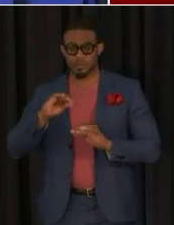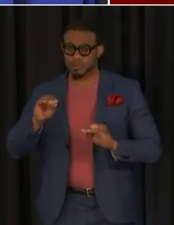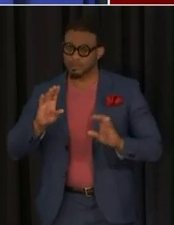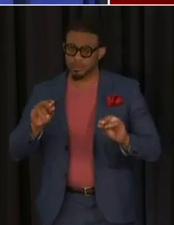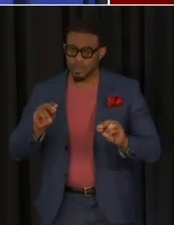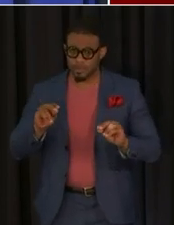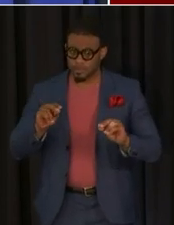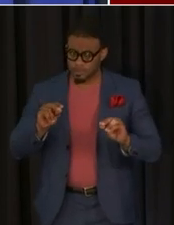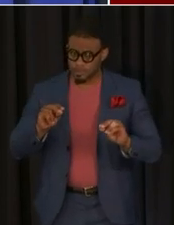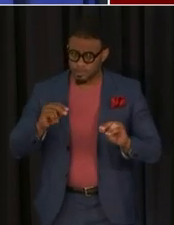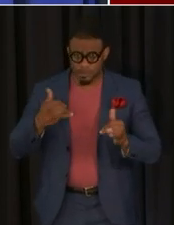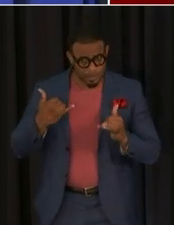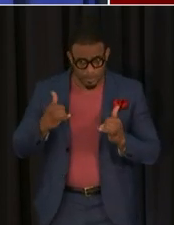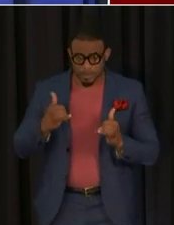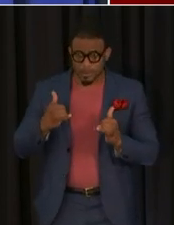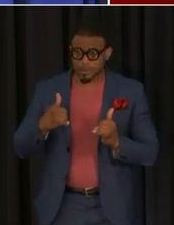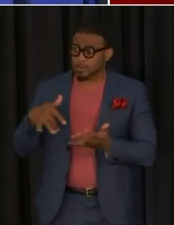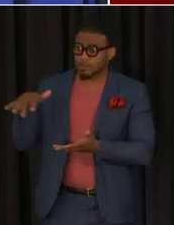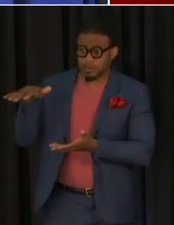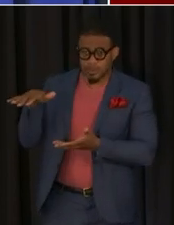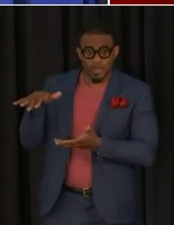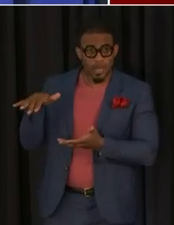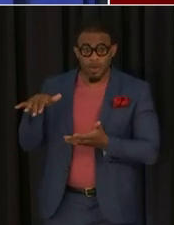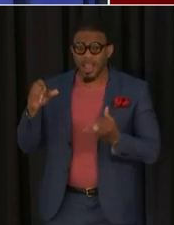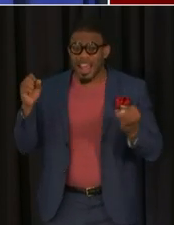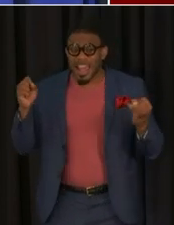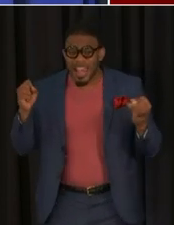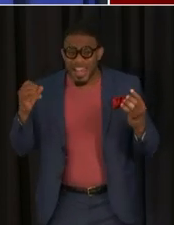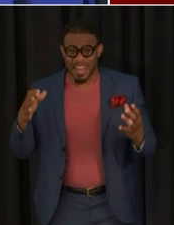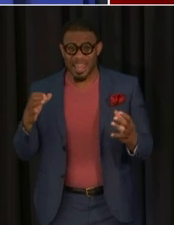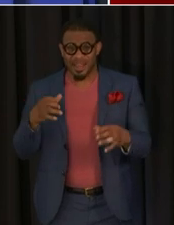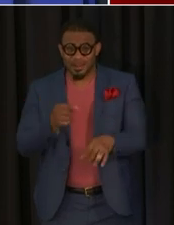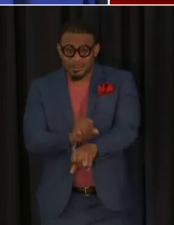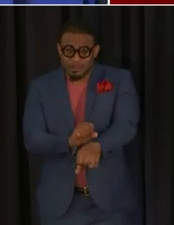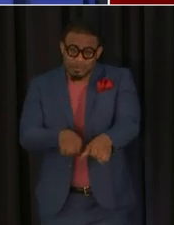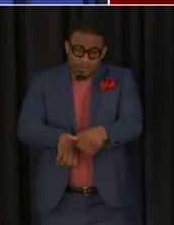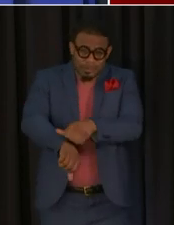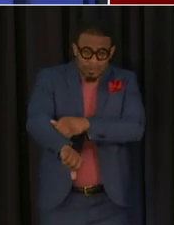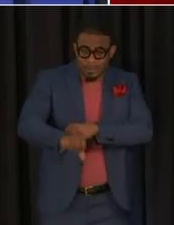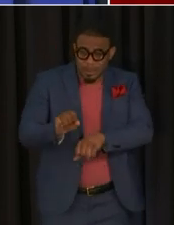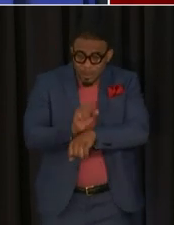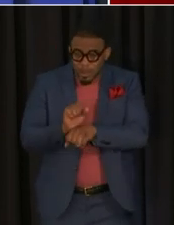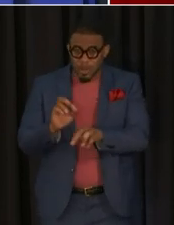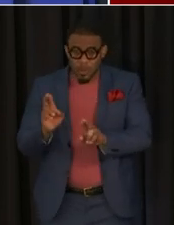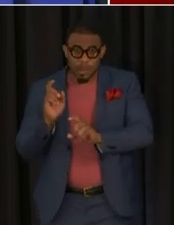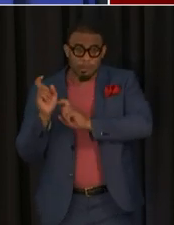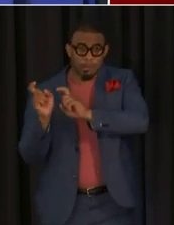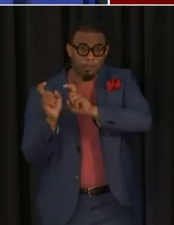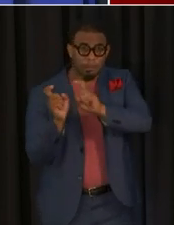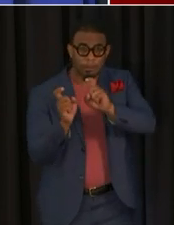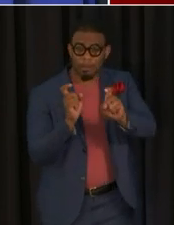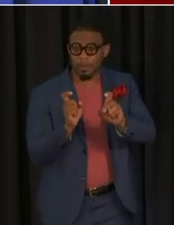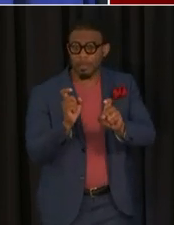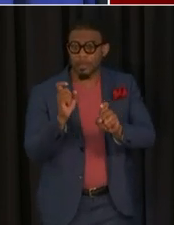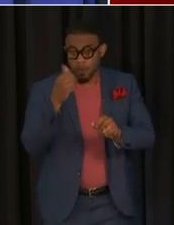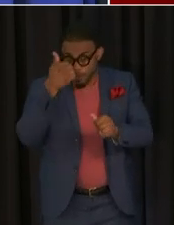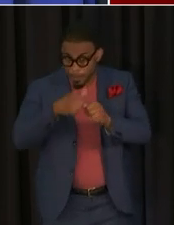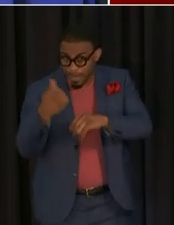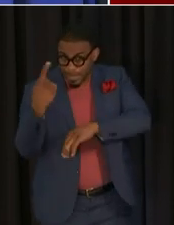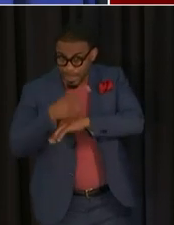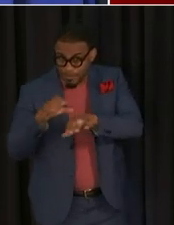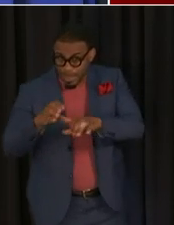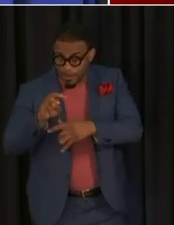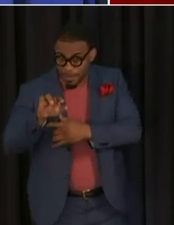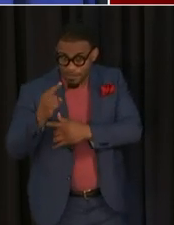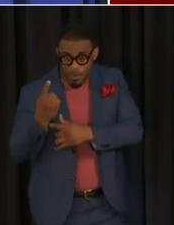20 percent of our vaccine we've got a lot of all hands on deck efforts that are moving people out to vaccination the a day of